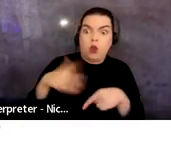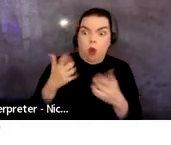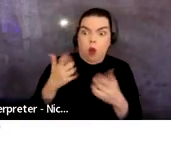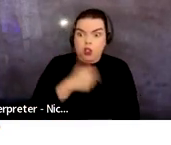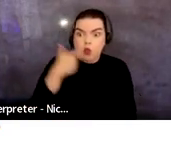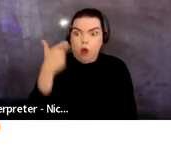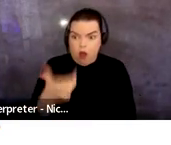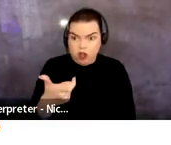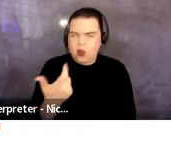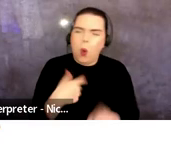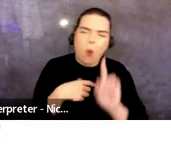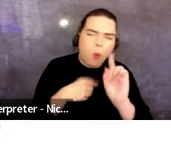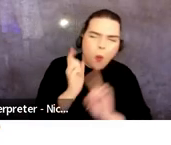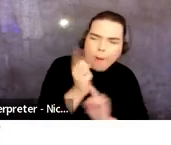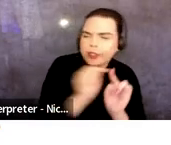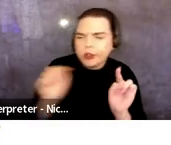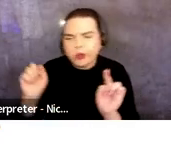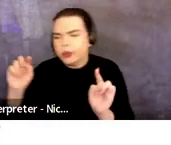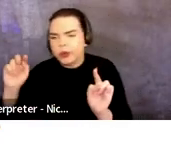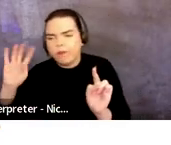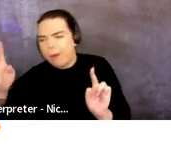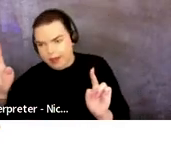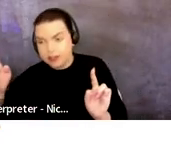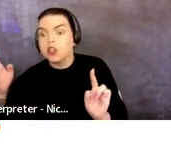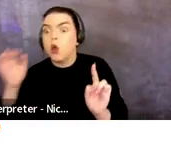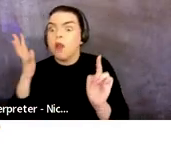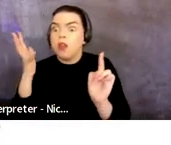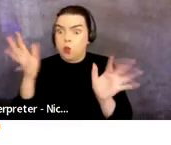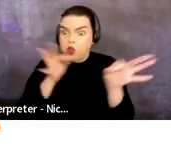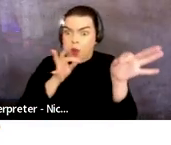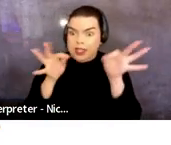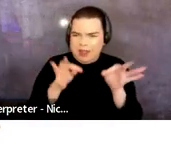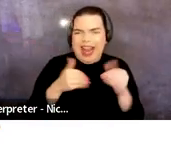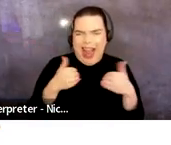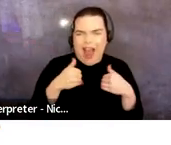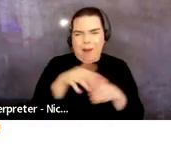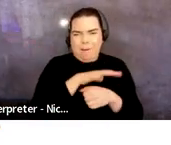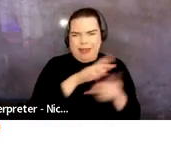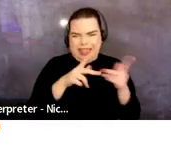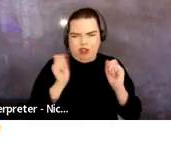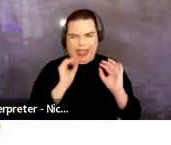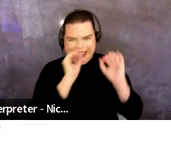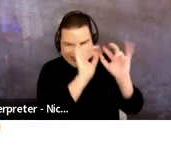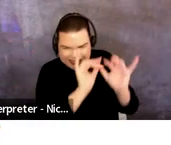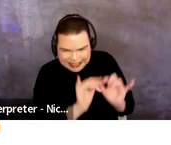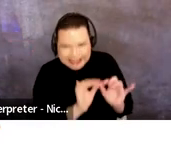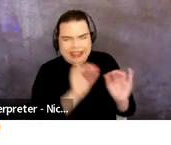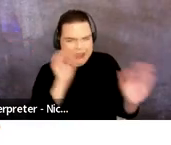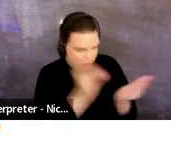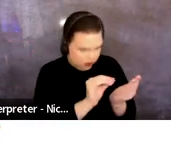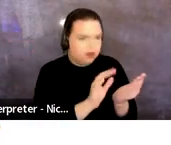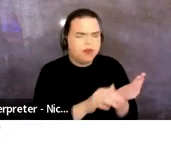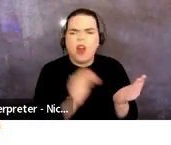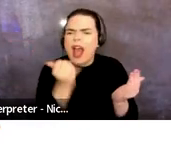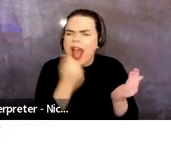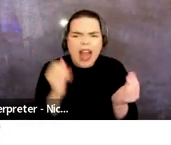submitting your work sample, there is a spot to explain the sample and this is a great place to write any information that you hope the